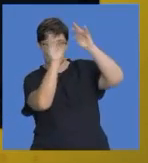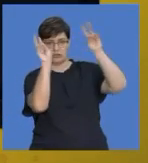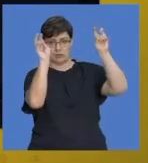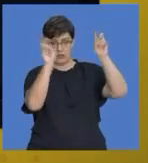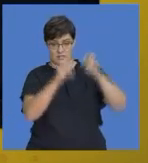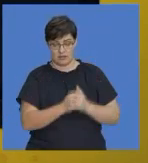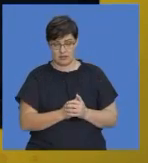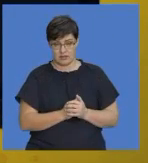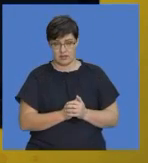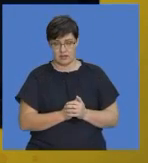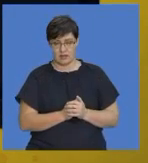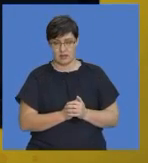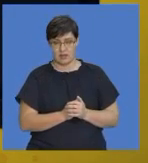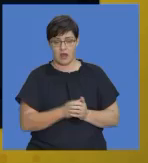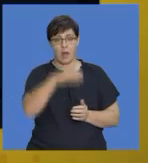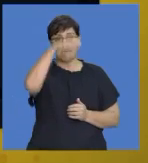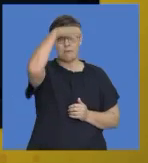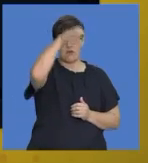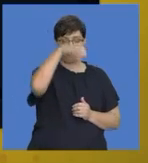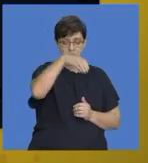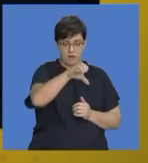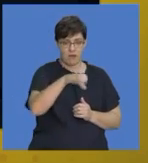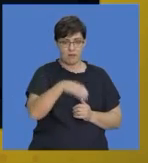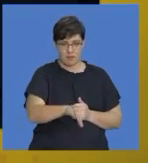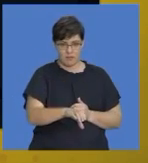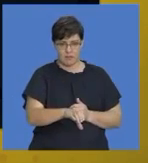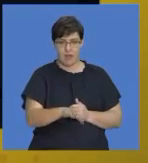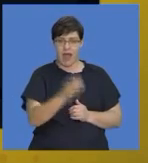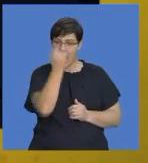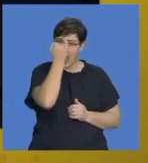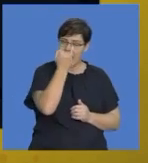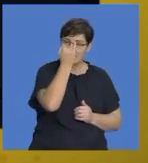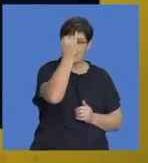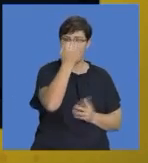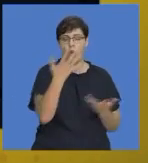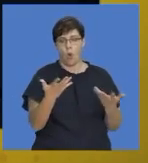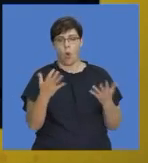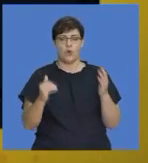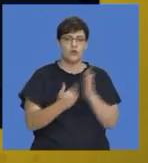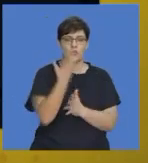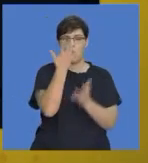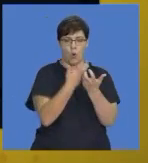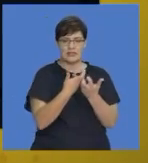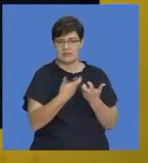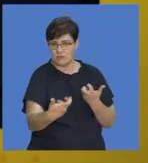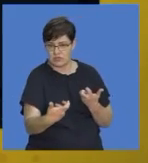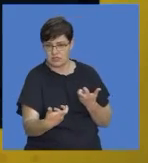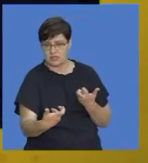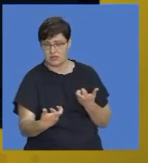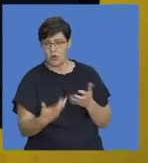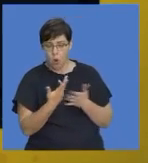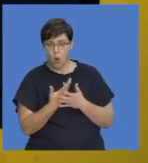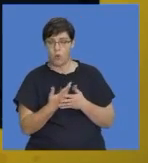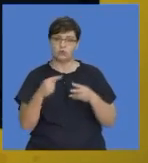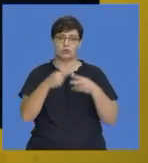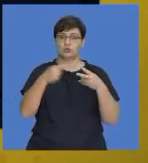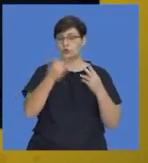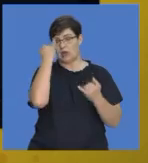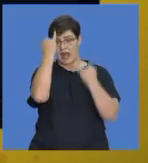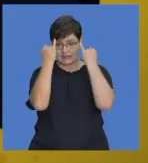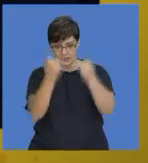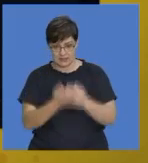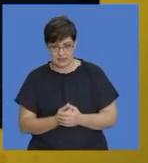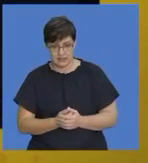each paragraph should have a separate idea or a new idea or at least two ideas to make sure that it is